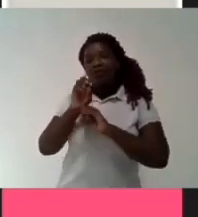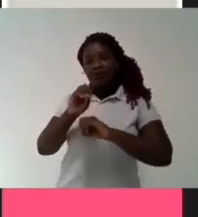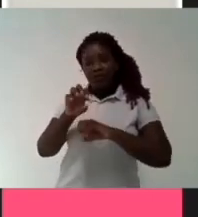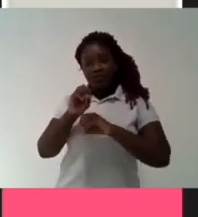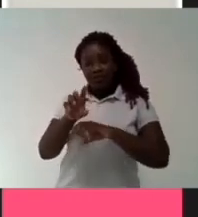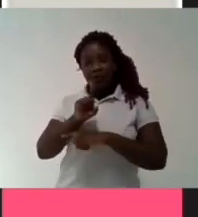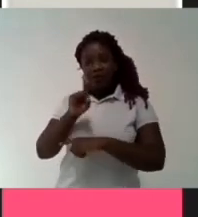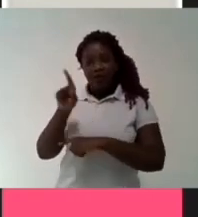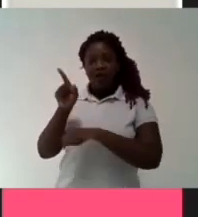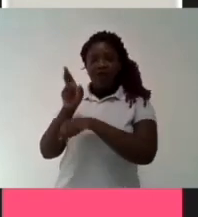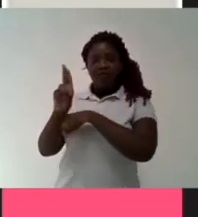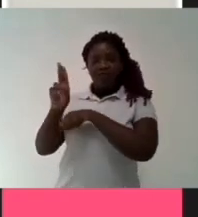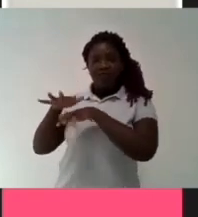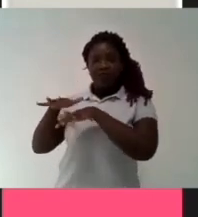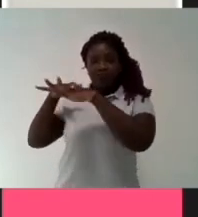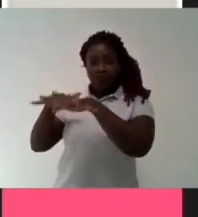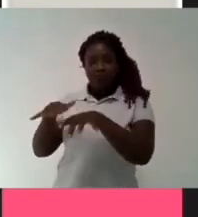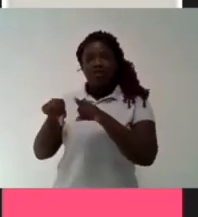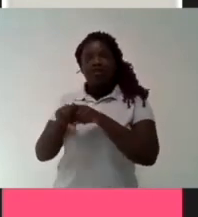Brazilian